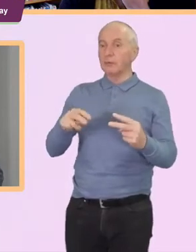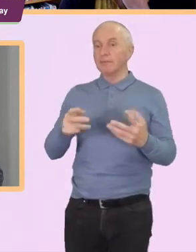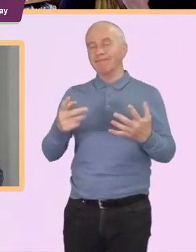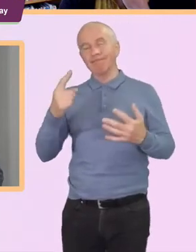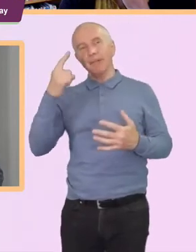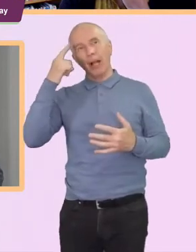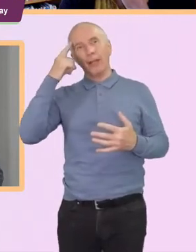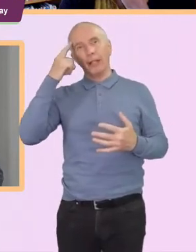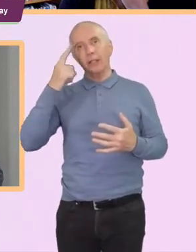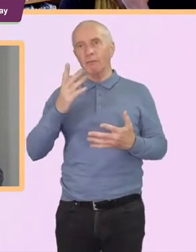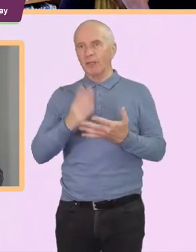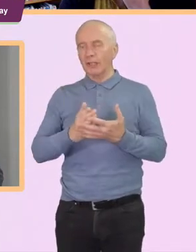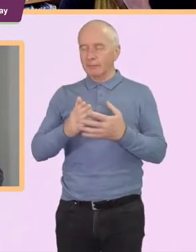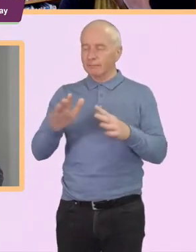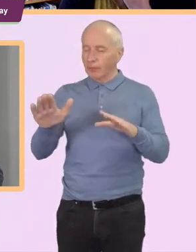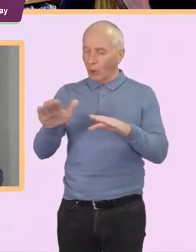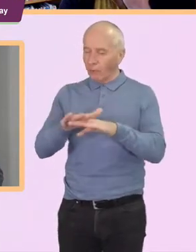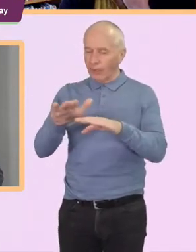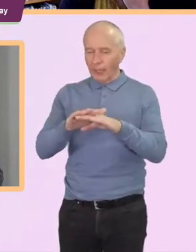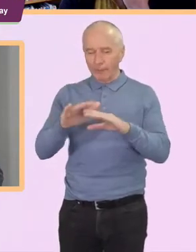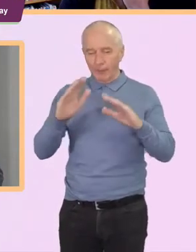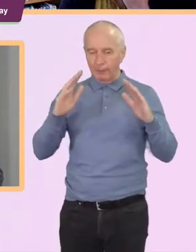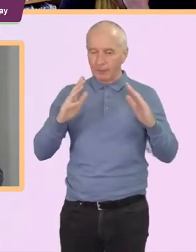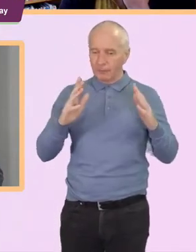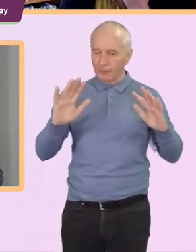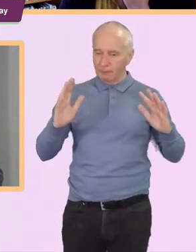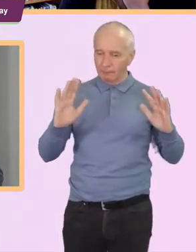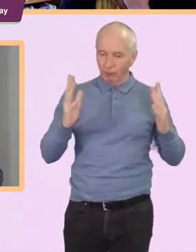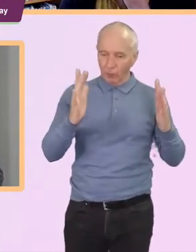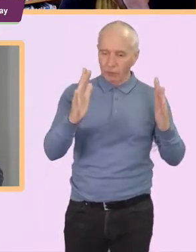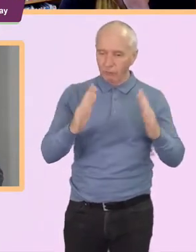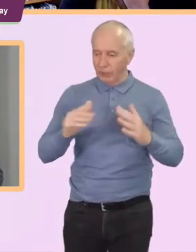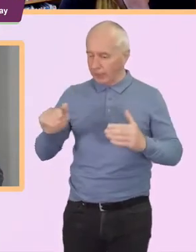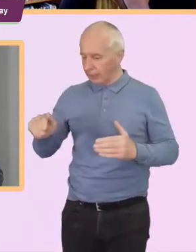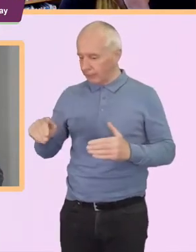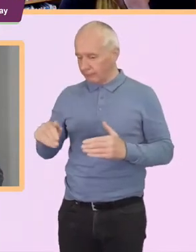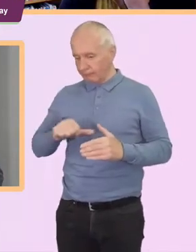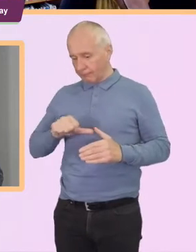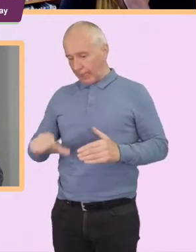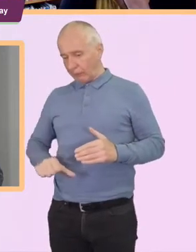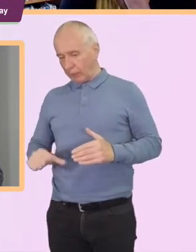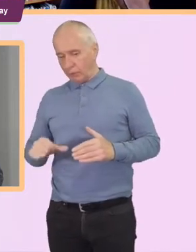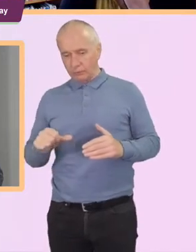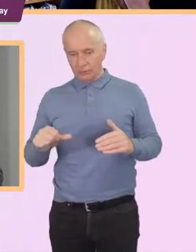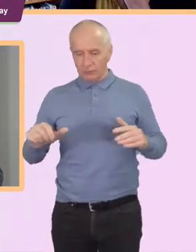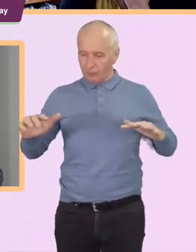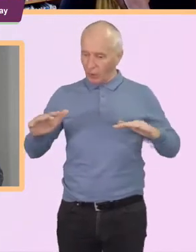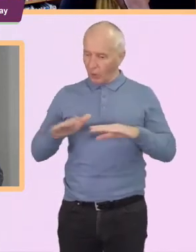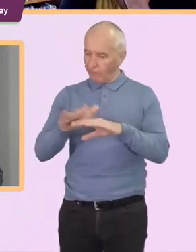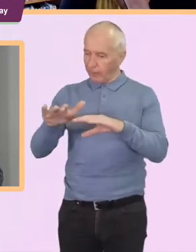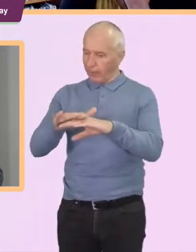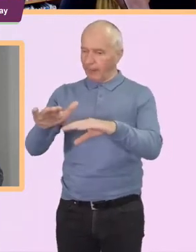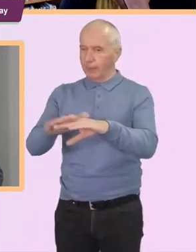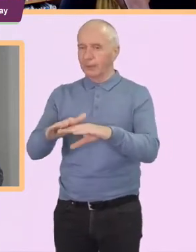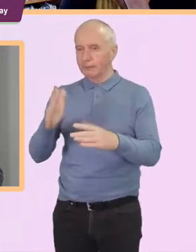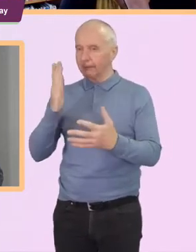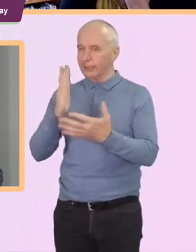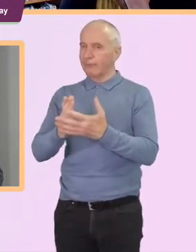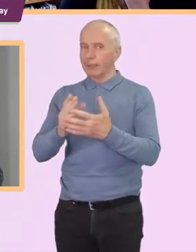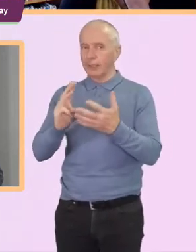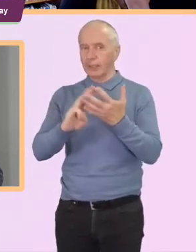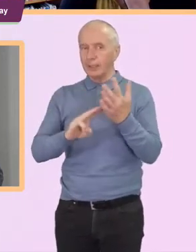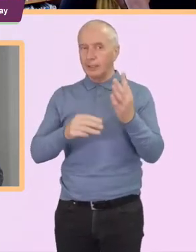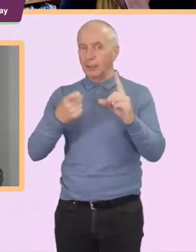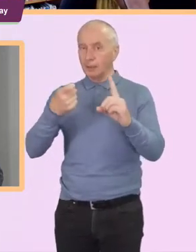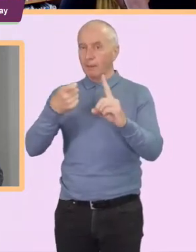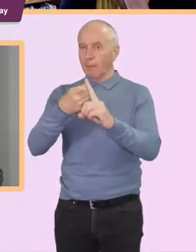obviously overlapping in forestry and um agriculture in the country so I definitely agree with what Marx was just saying that really I think